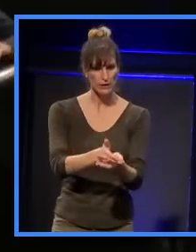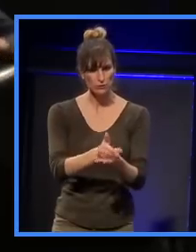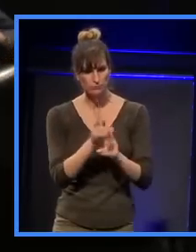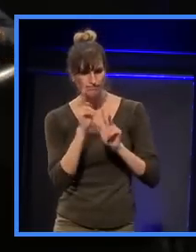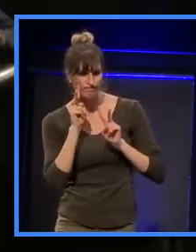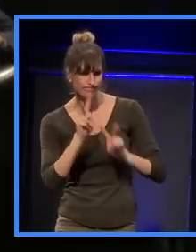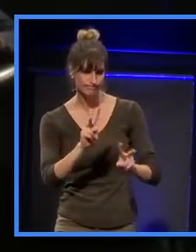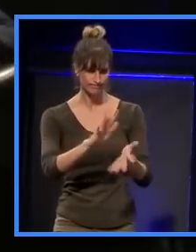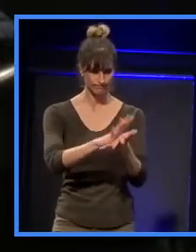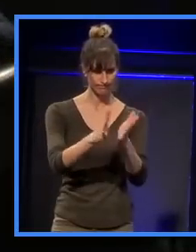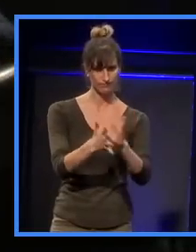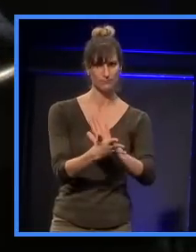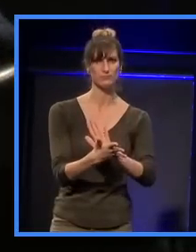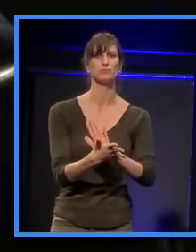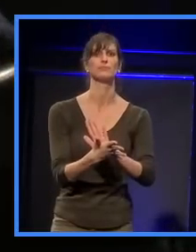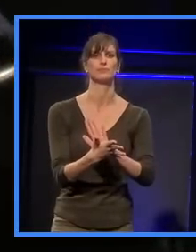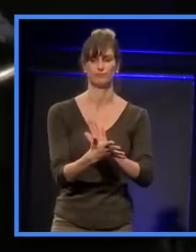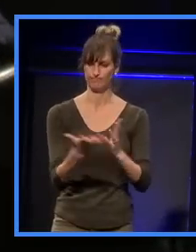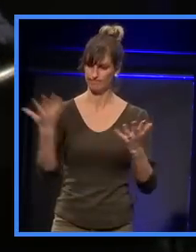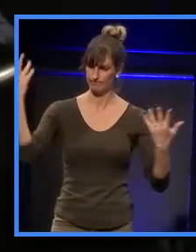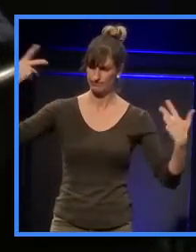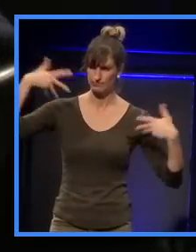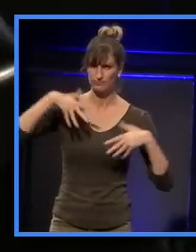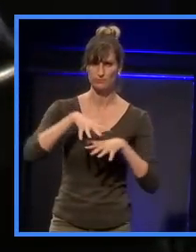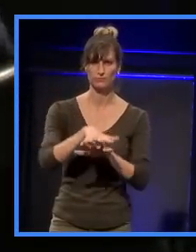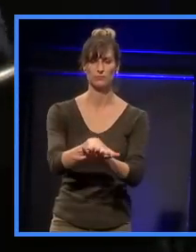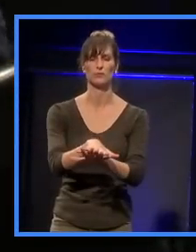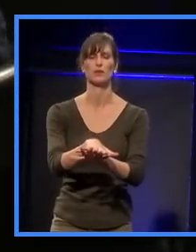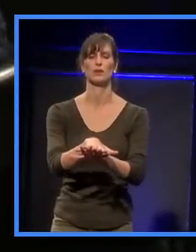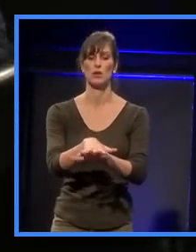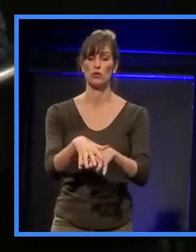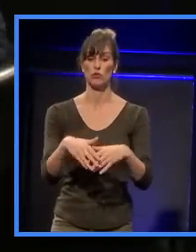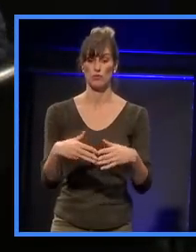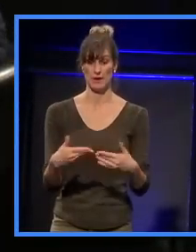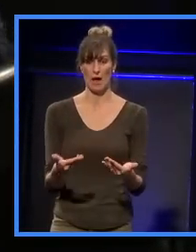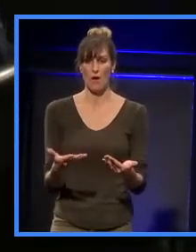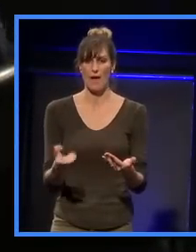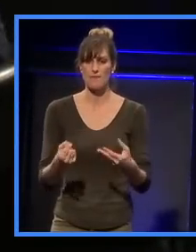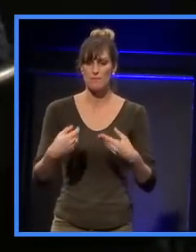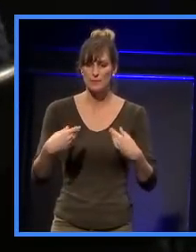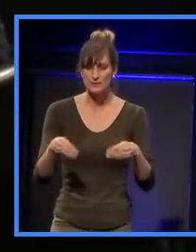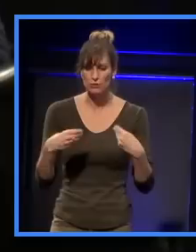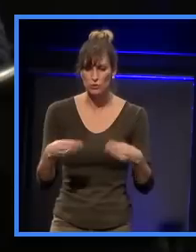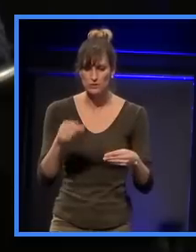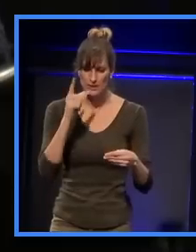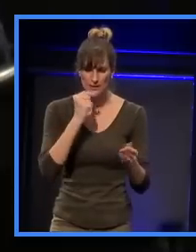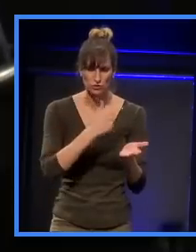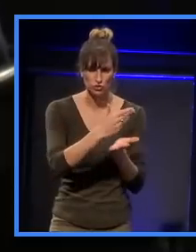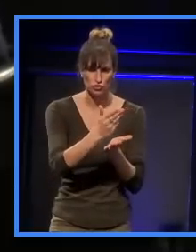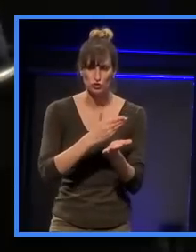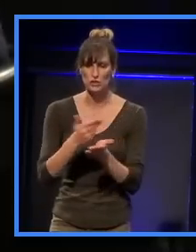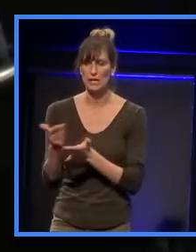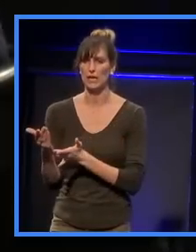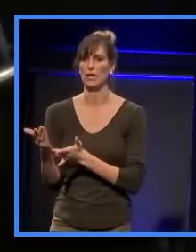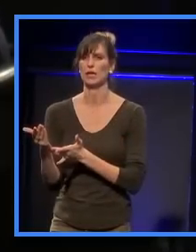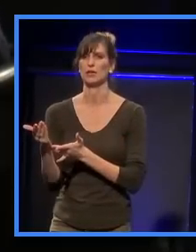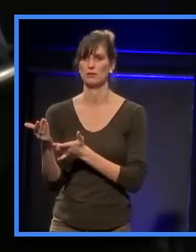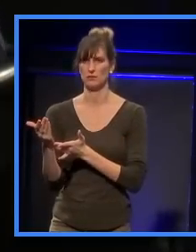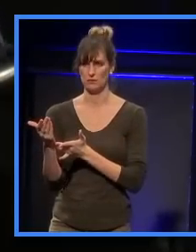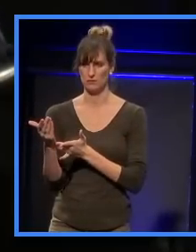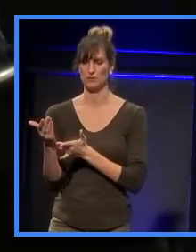really important, the Tiaranga principles, is the fact they have been elaborated and now everyone can share in those, understand what they are, and begin to...